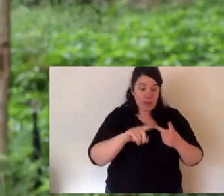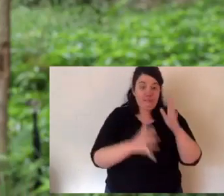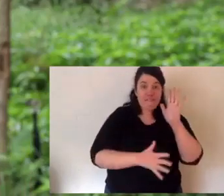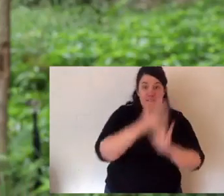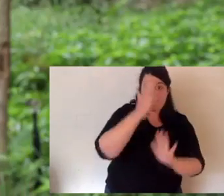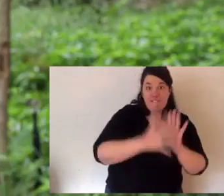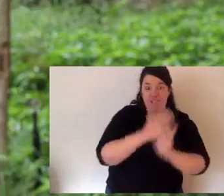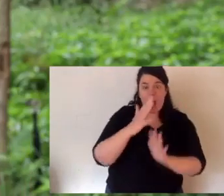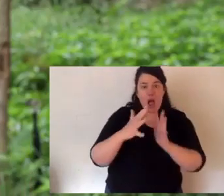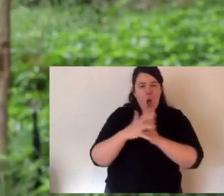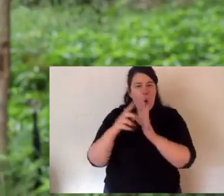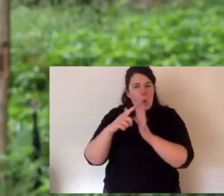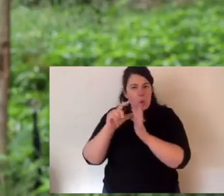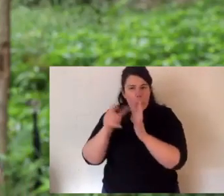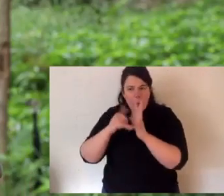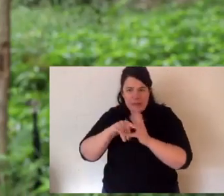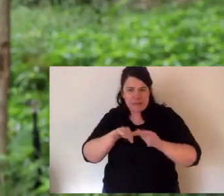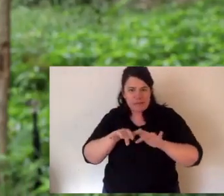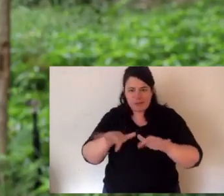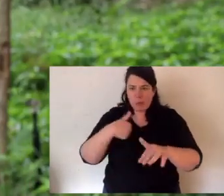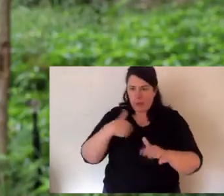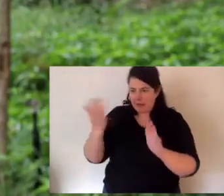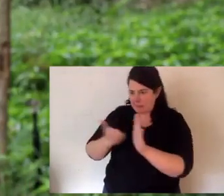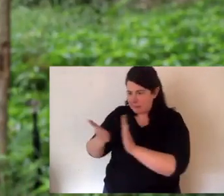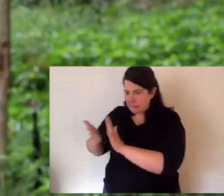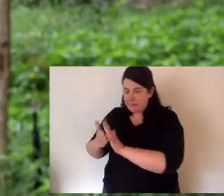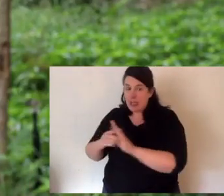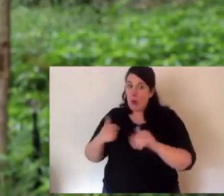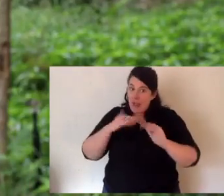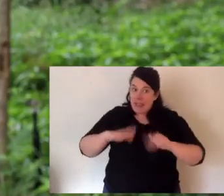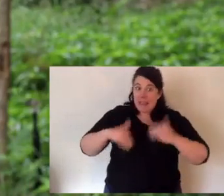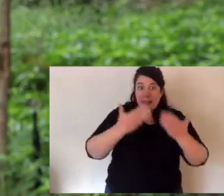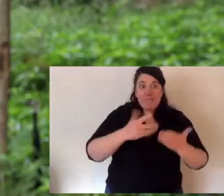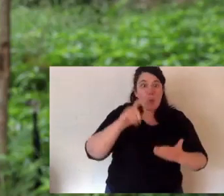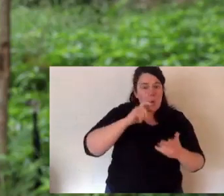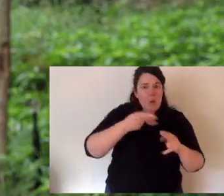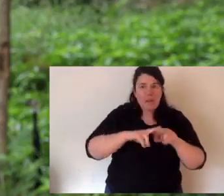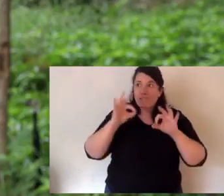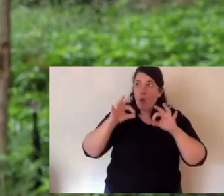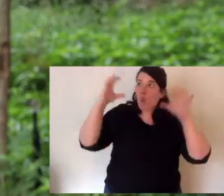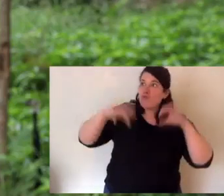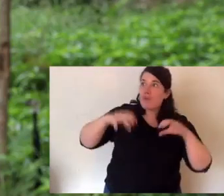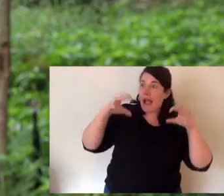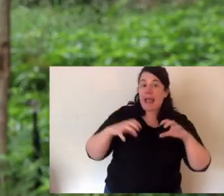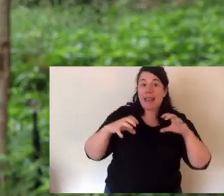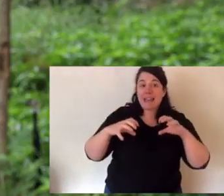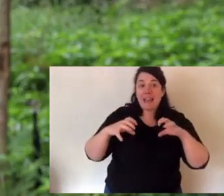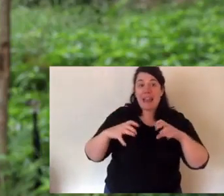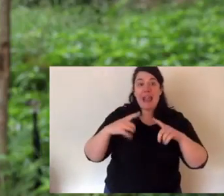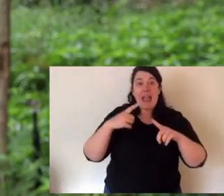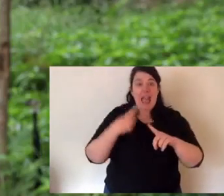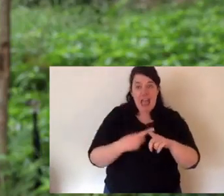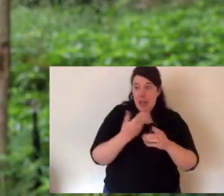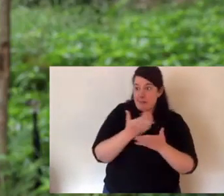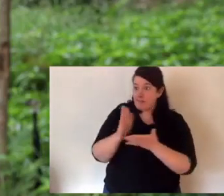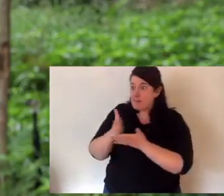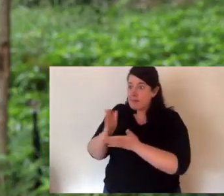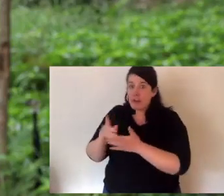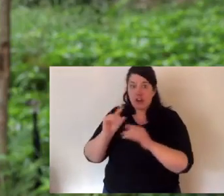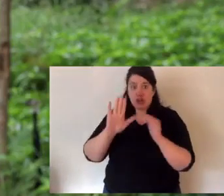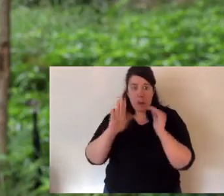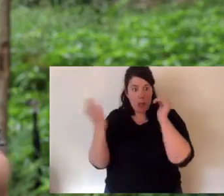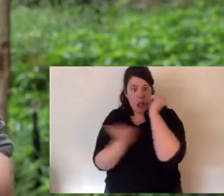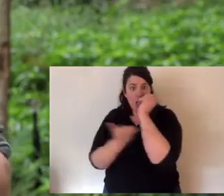feral pests, fire, invasive weeds. We can artificially provide water to alleviate drought and